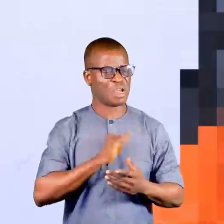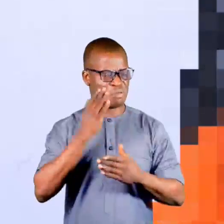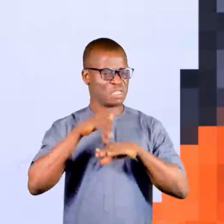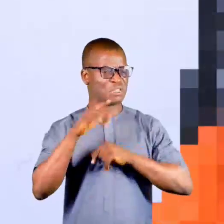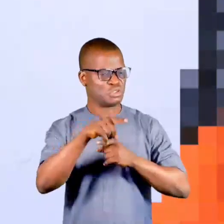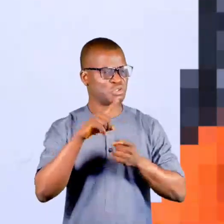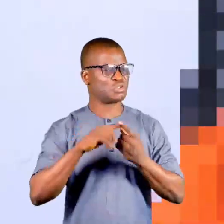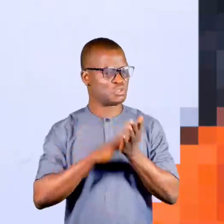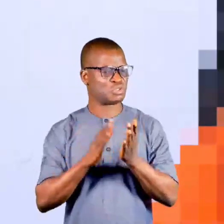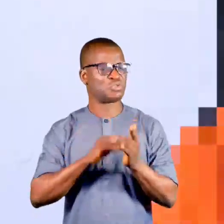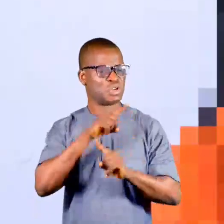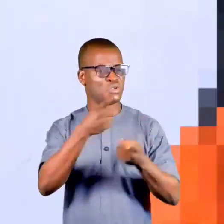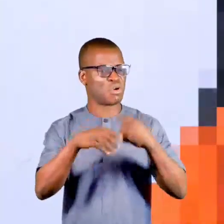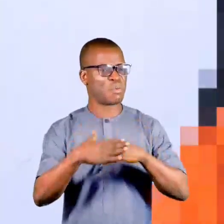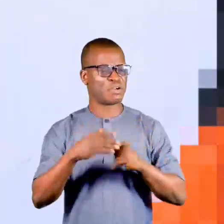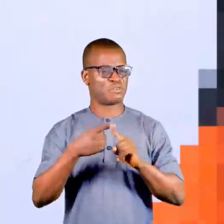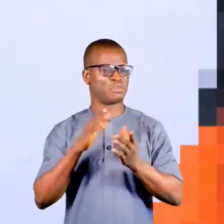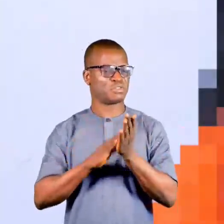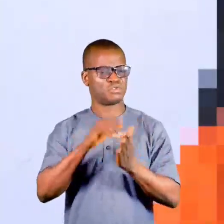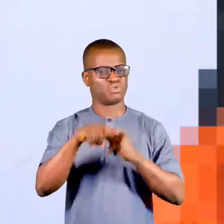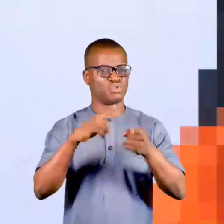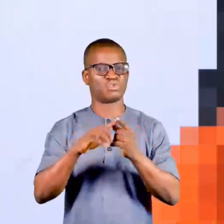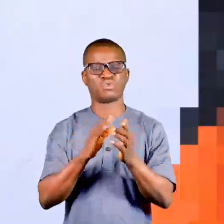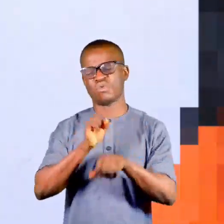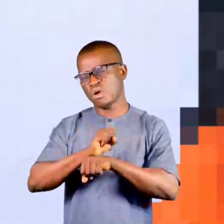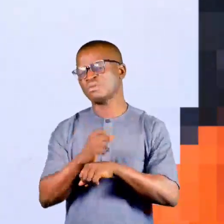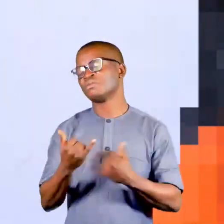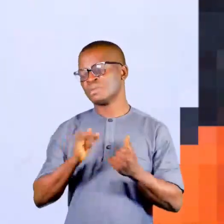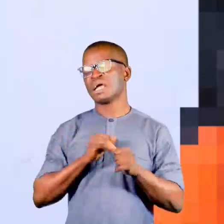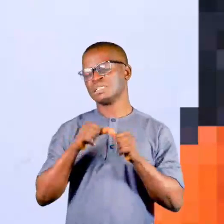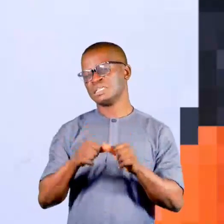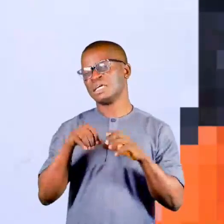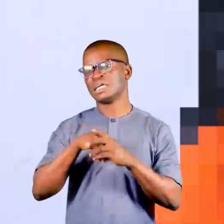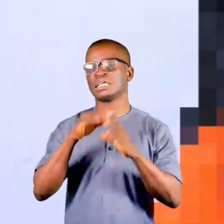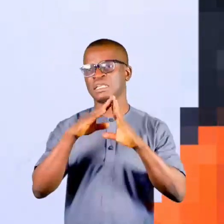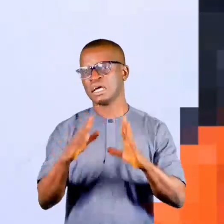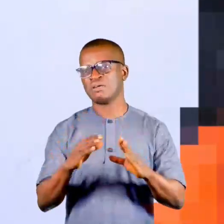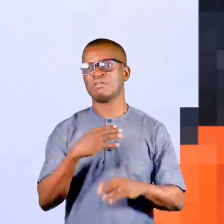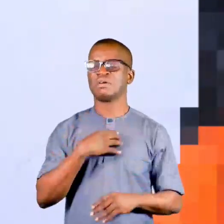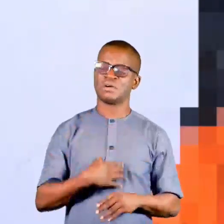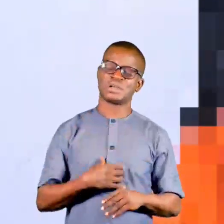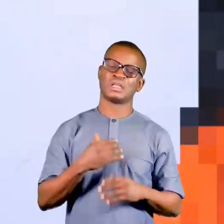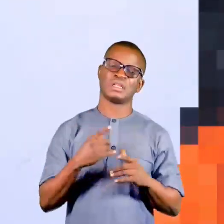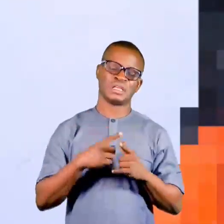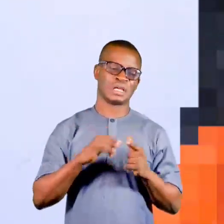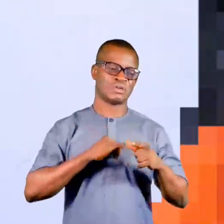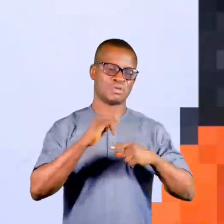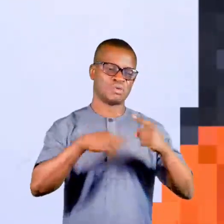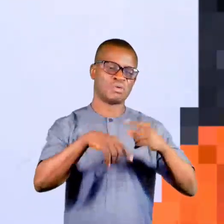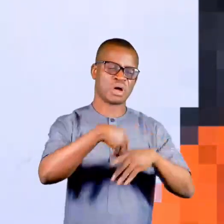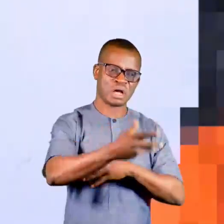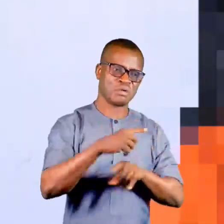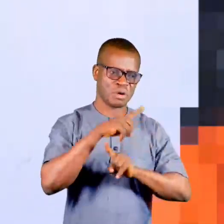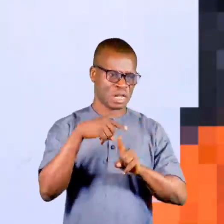me. She's going to put me on school. When I come back from school I'll go to work. So I stay in the house. I'm so feeling hungry. And I went